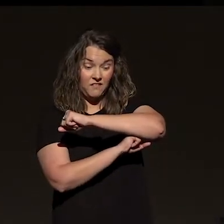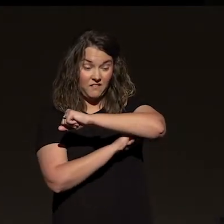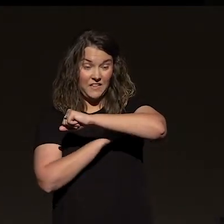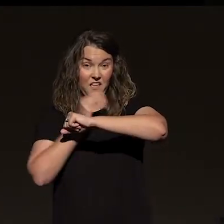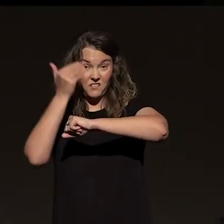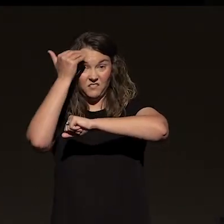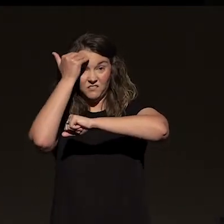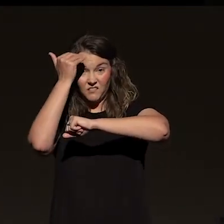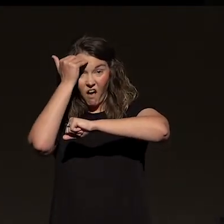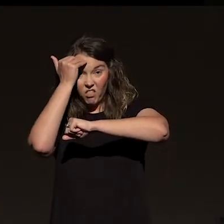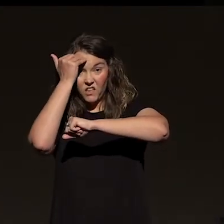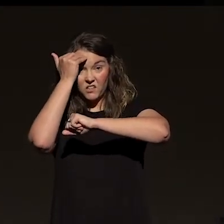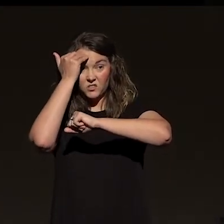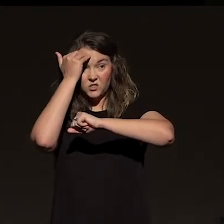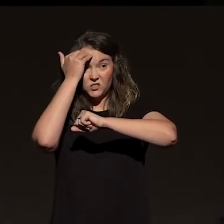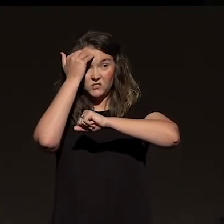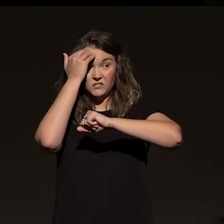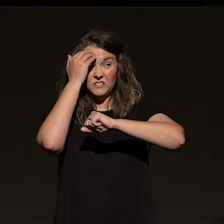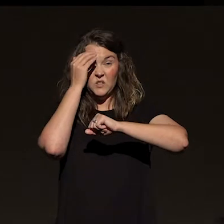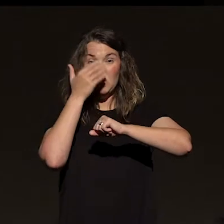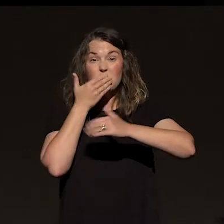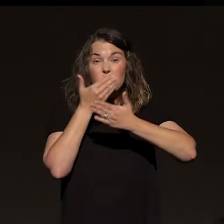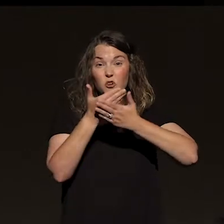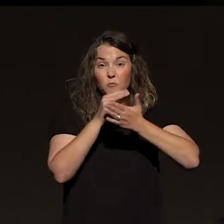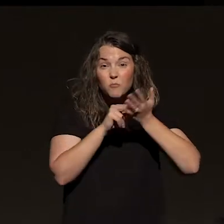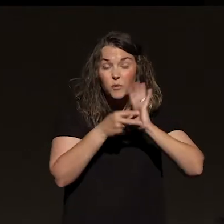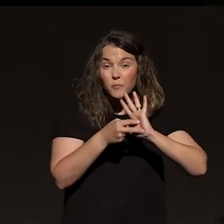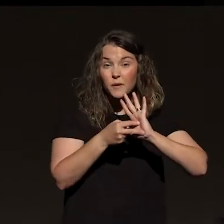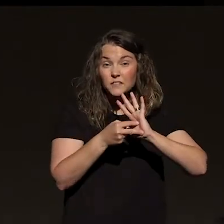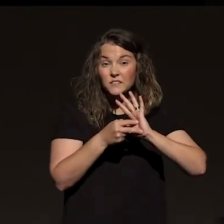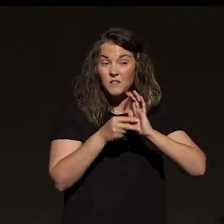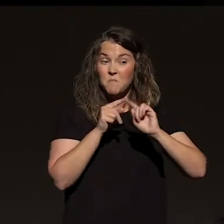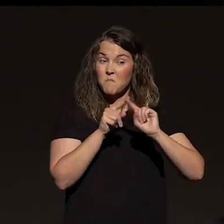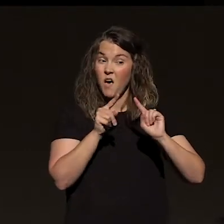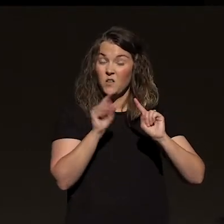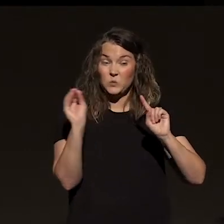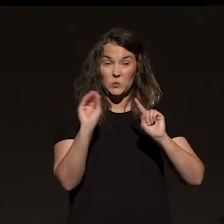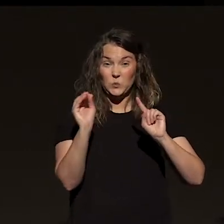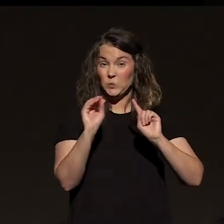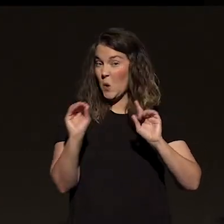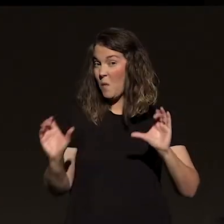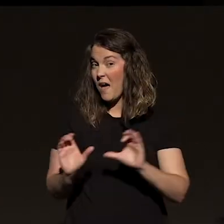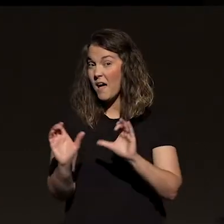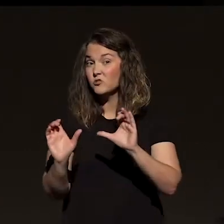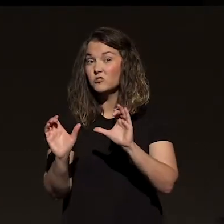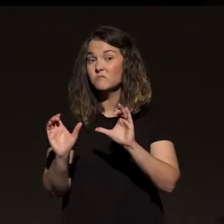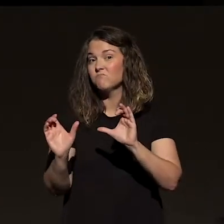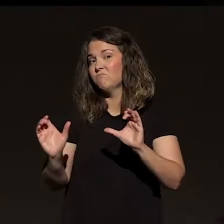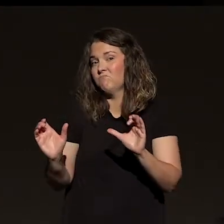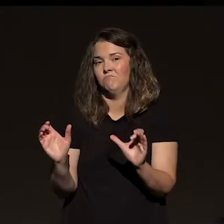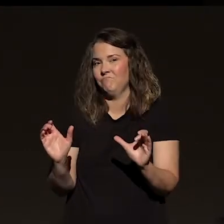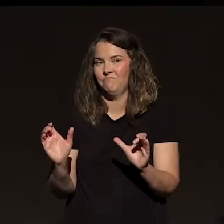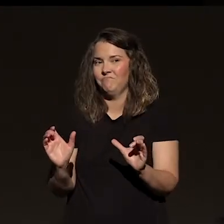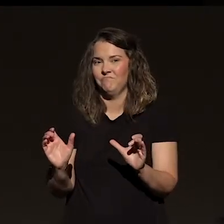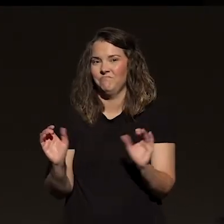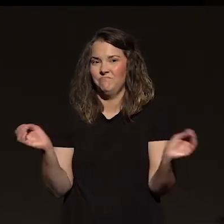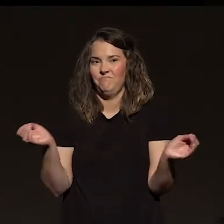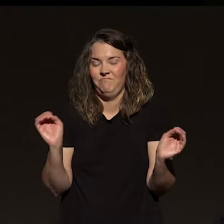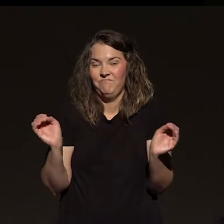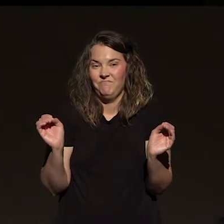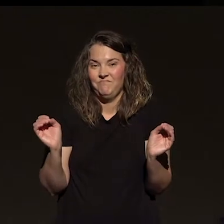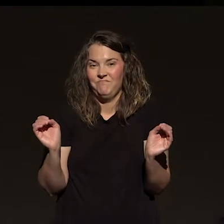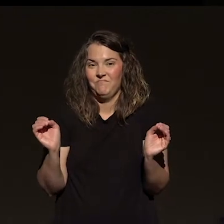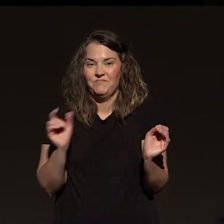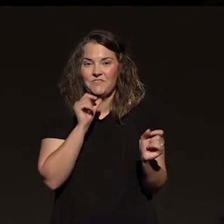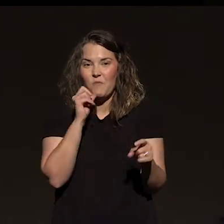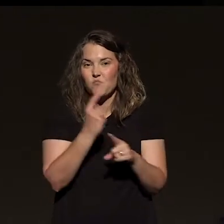and good intention, but there's no action and no obedience and follow-through, you're not building on the